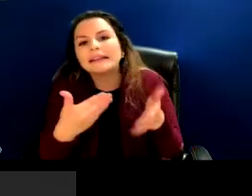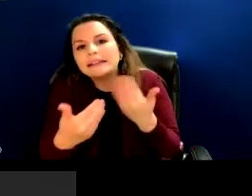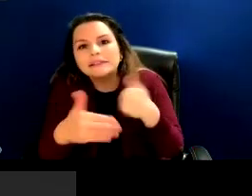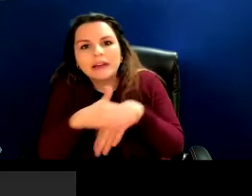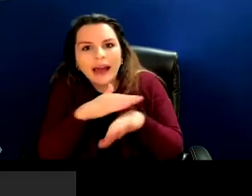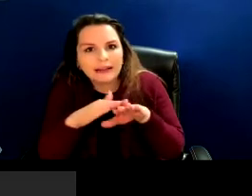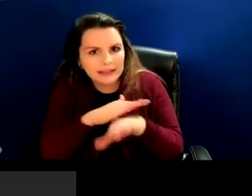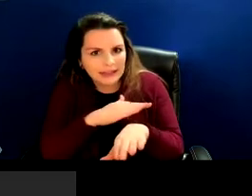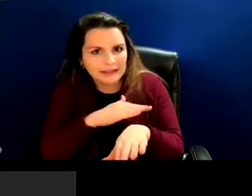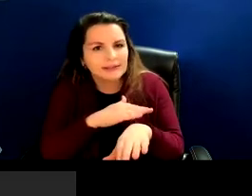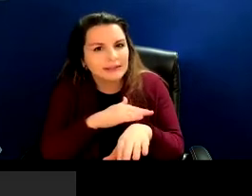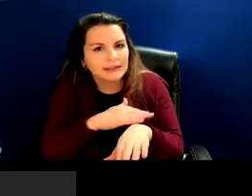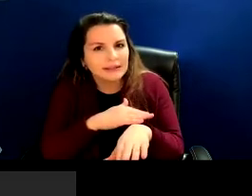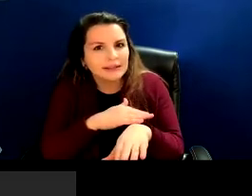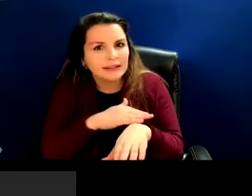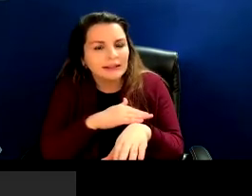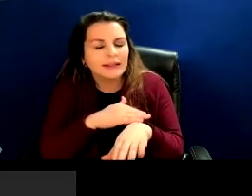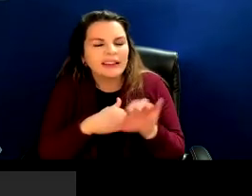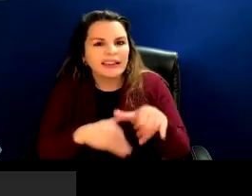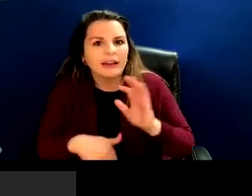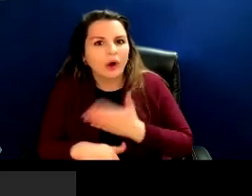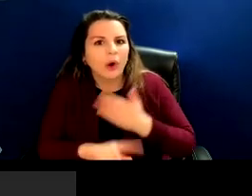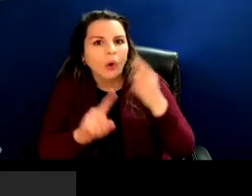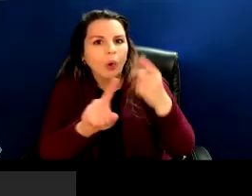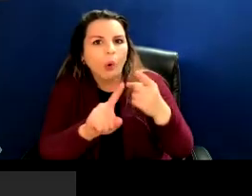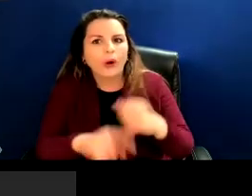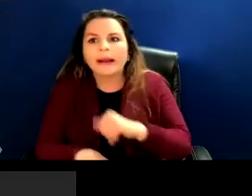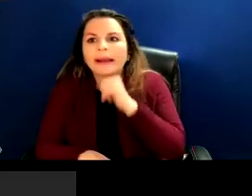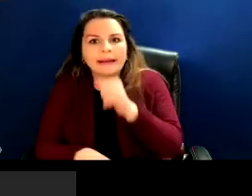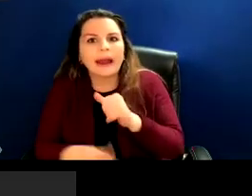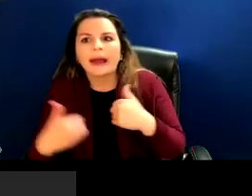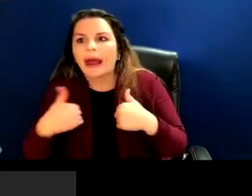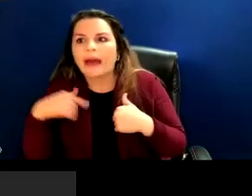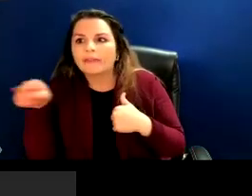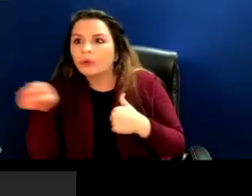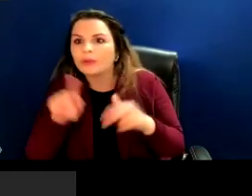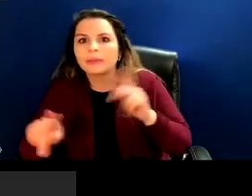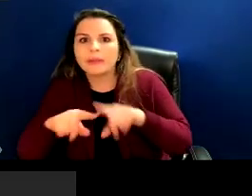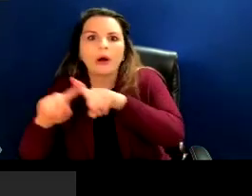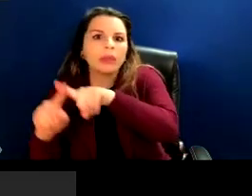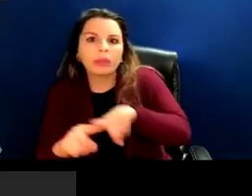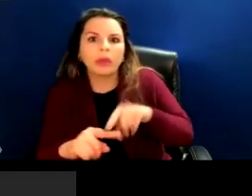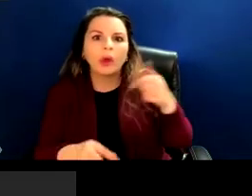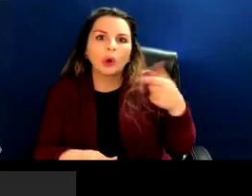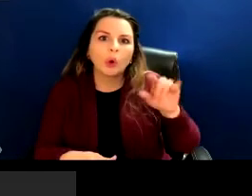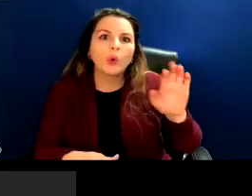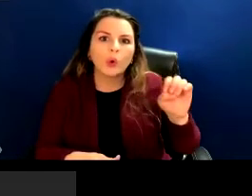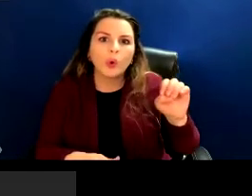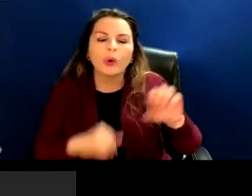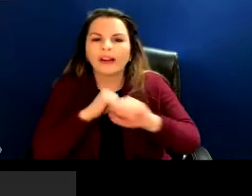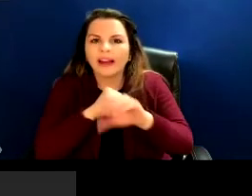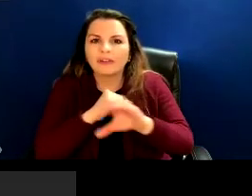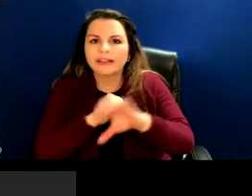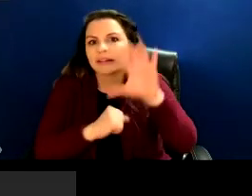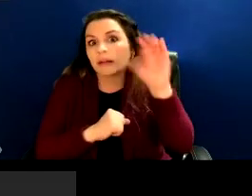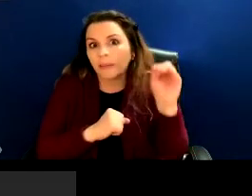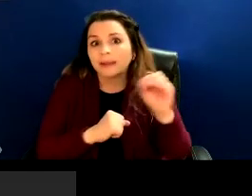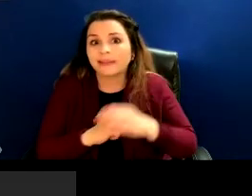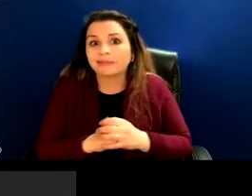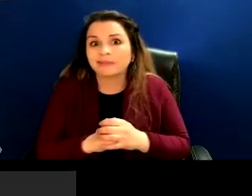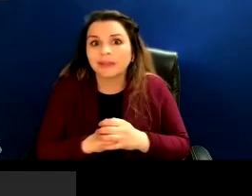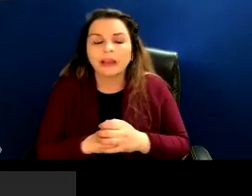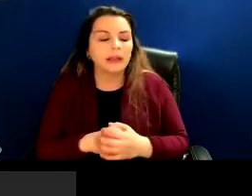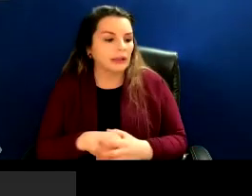rather than their whole reliance upon commercial advertising spaces. Now,